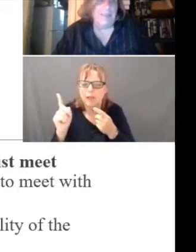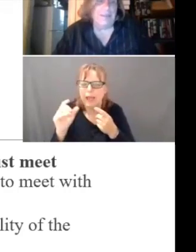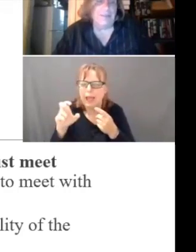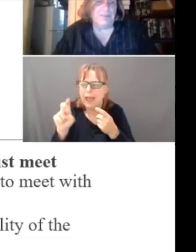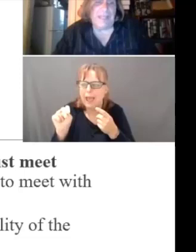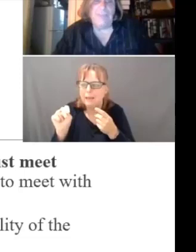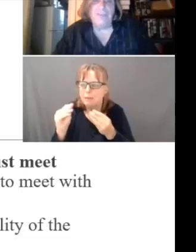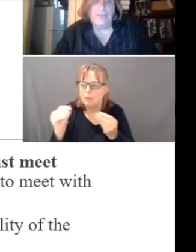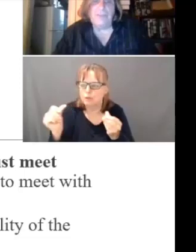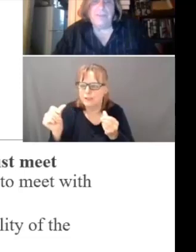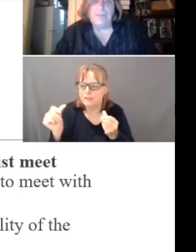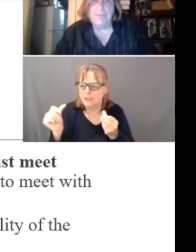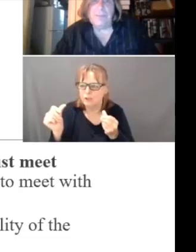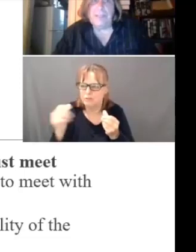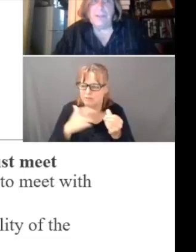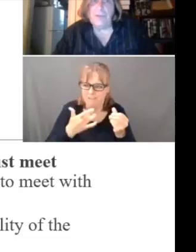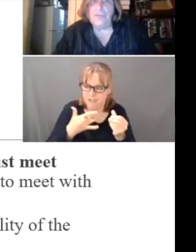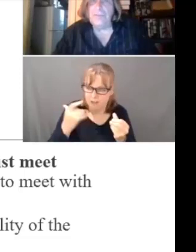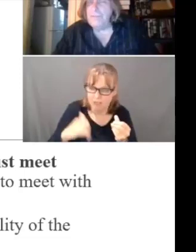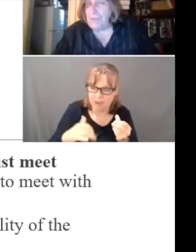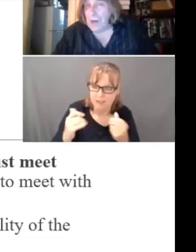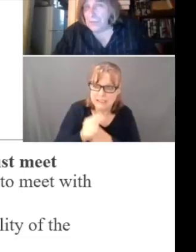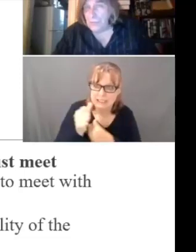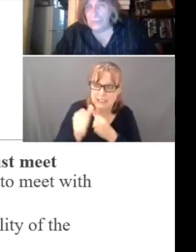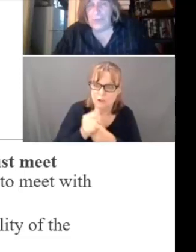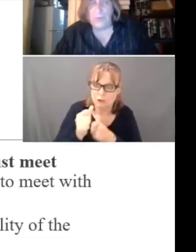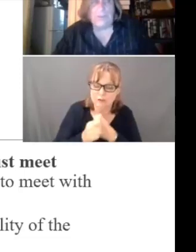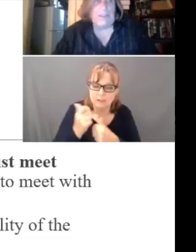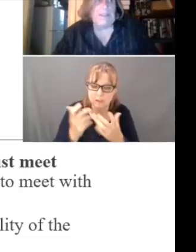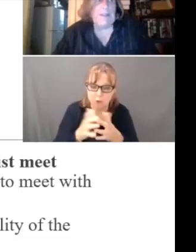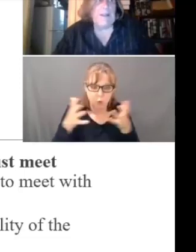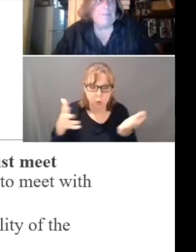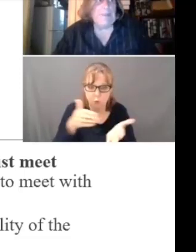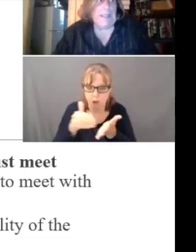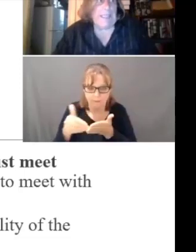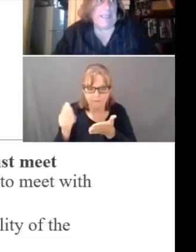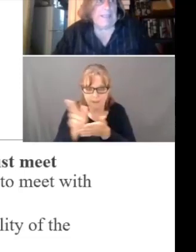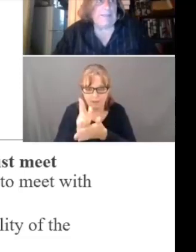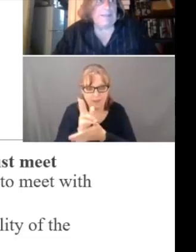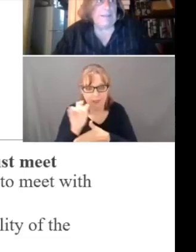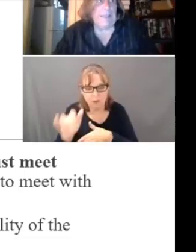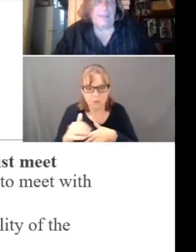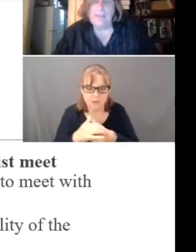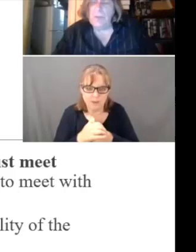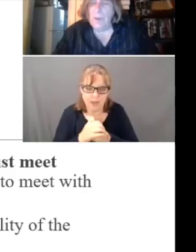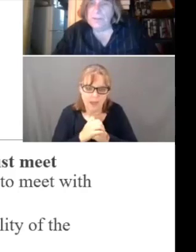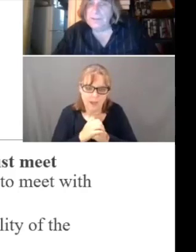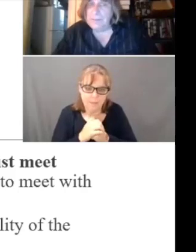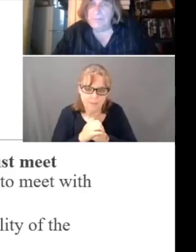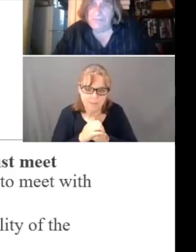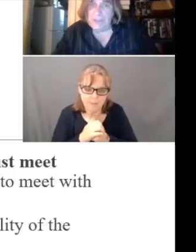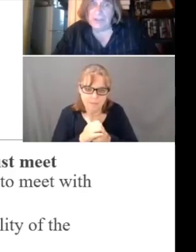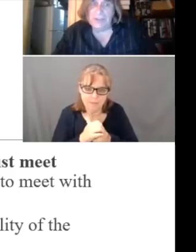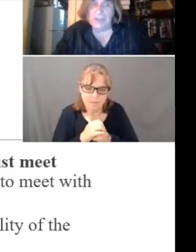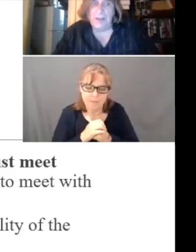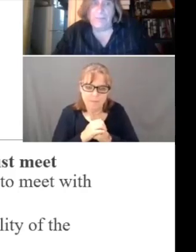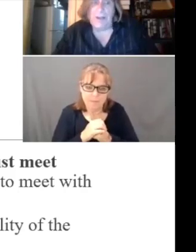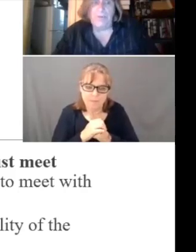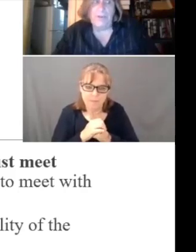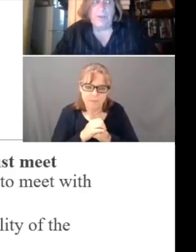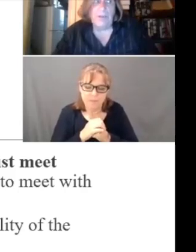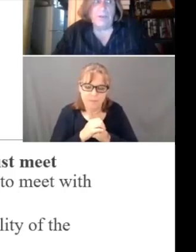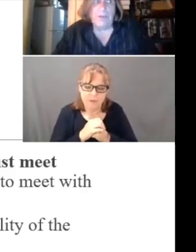I think there's a danger that this is being used far too frequently. And, and I think we all need to be vigilant